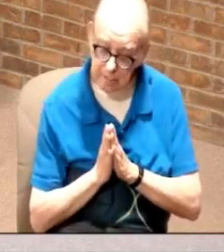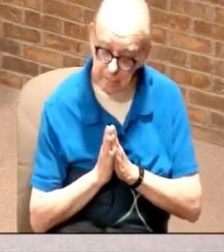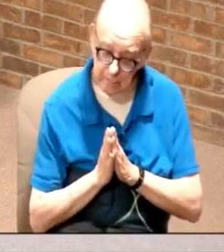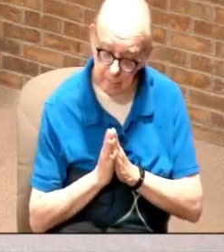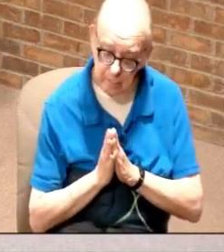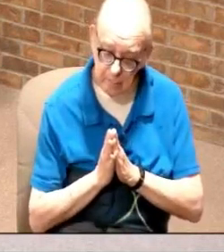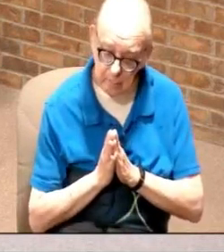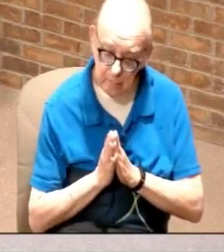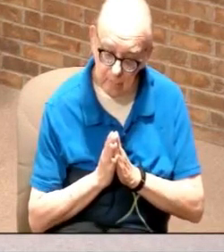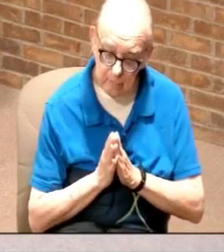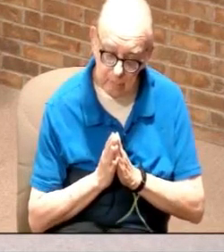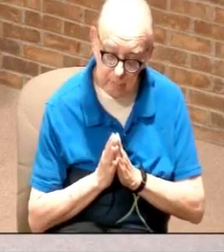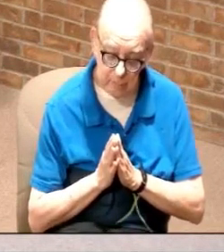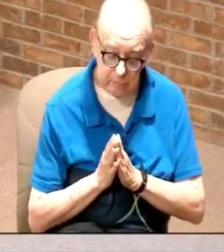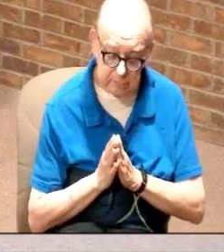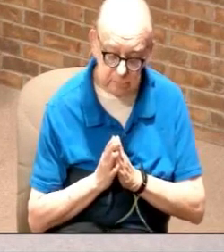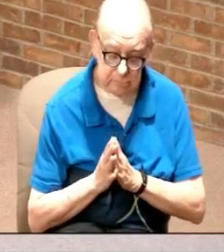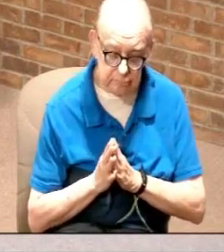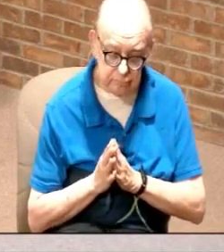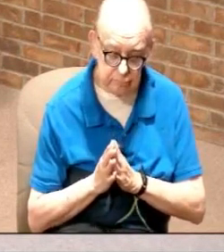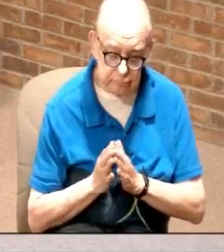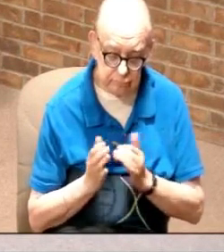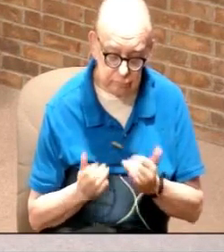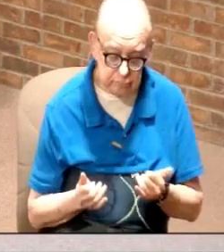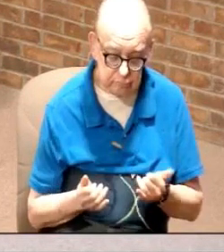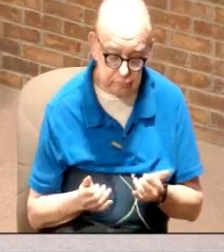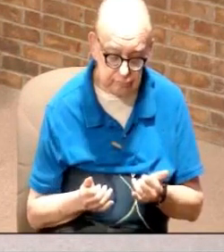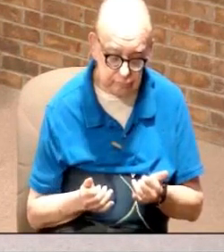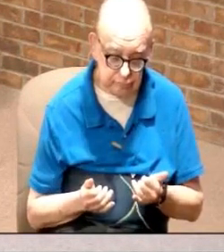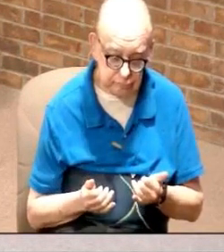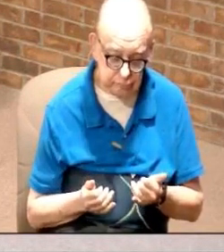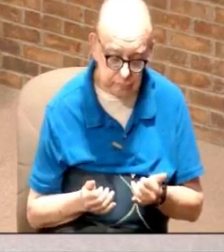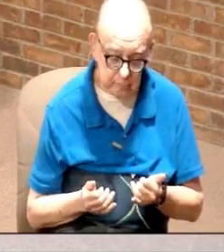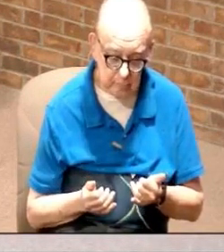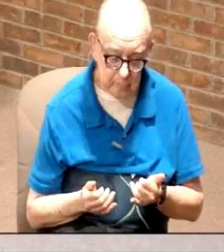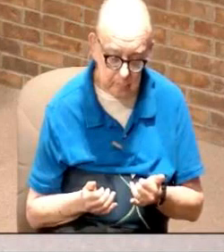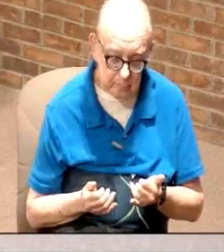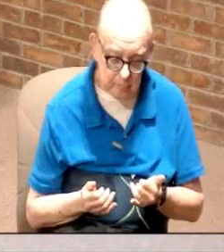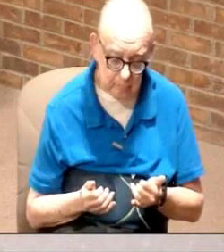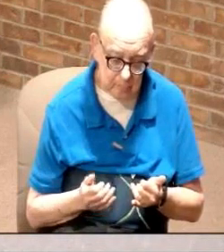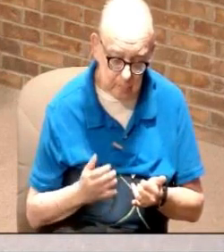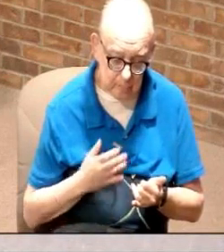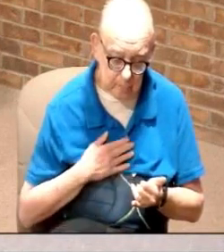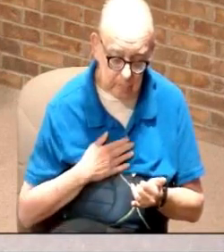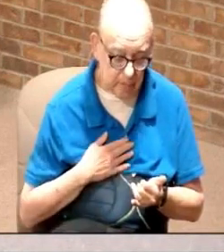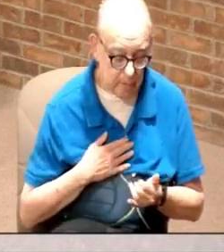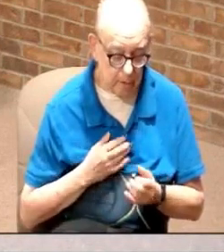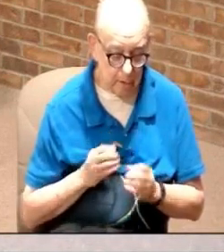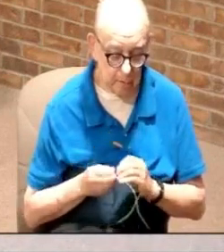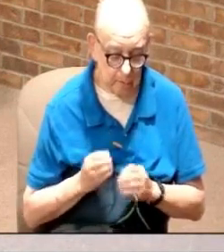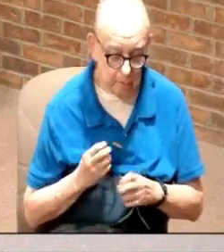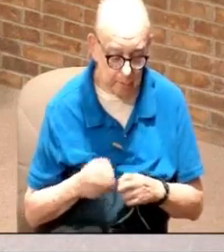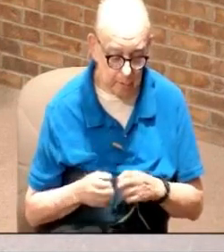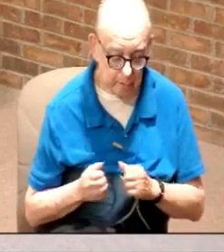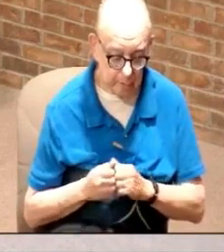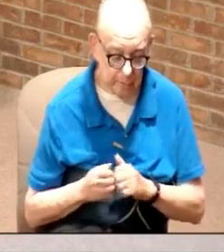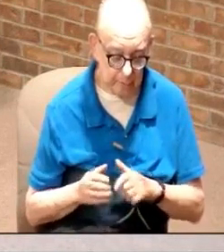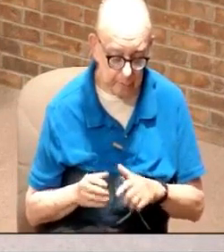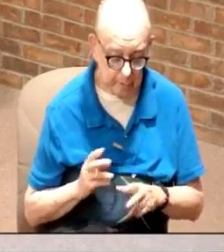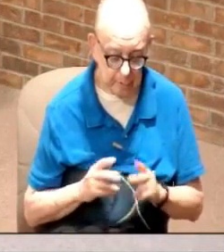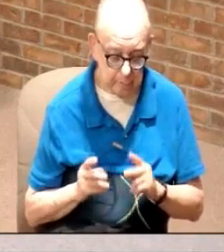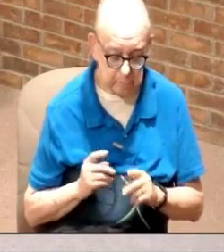we don't do a lot of believing now my number one pet peeve and I